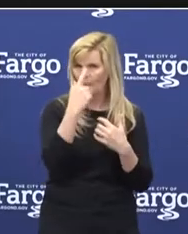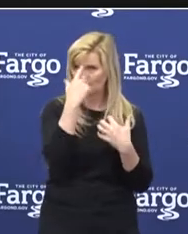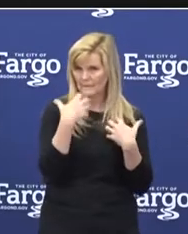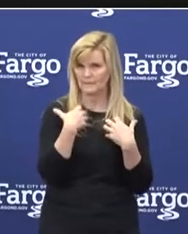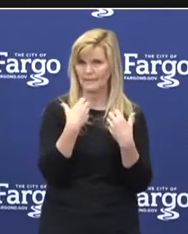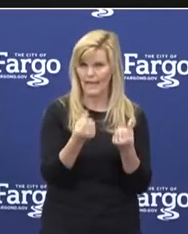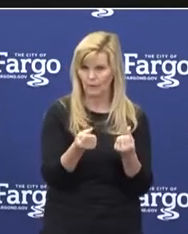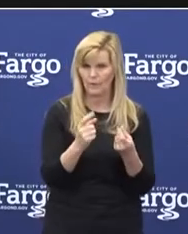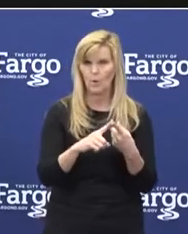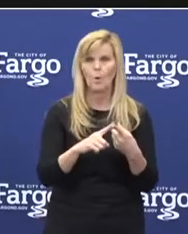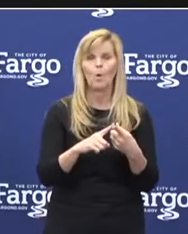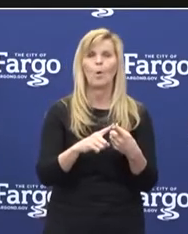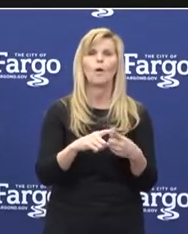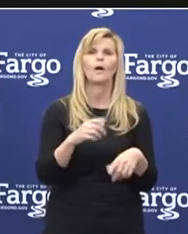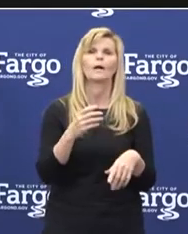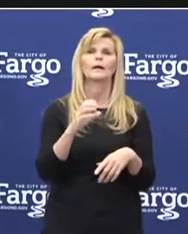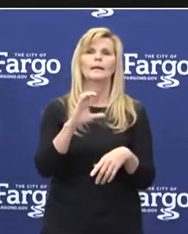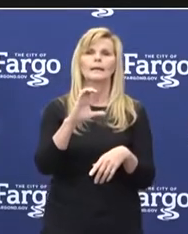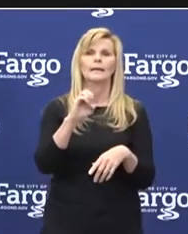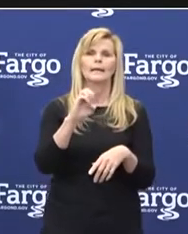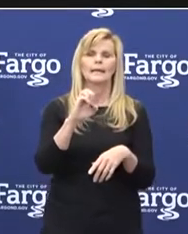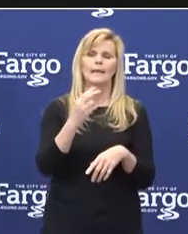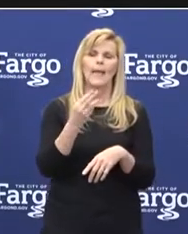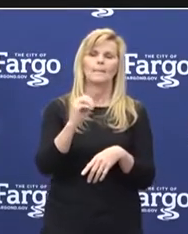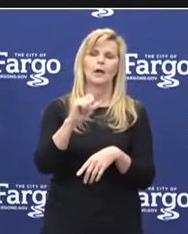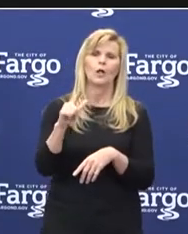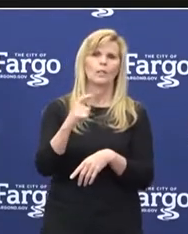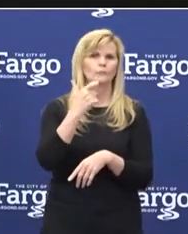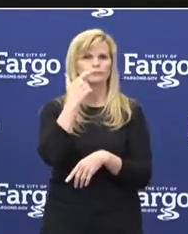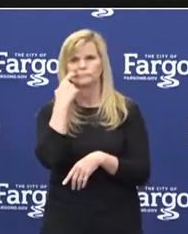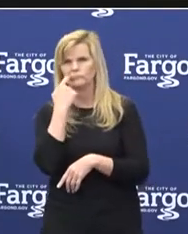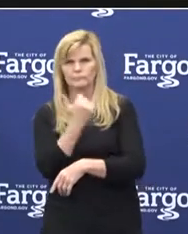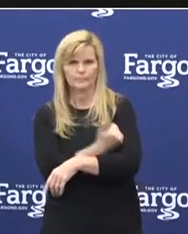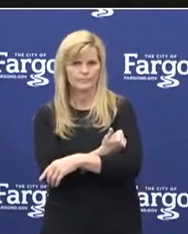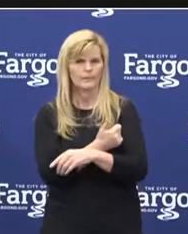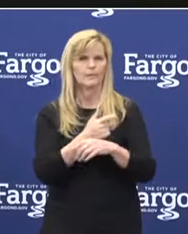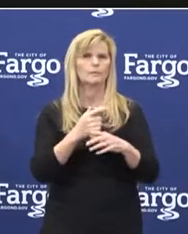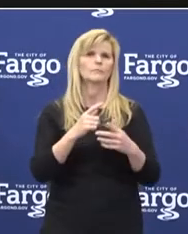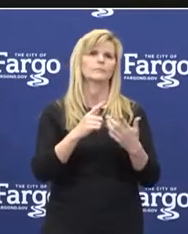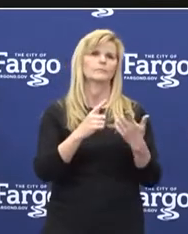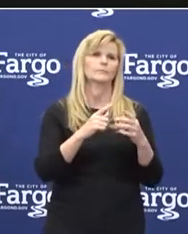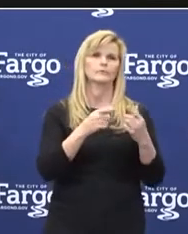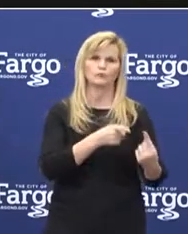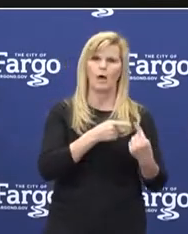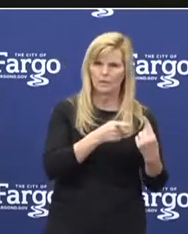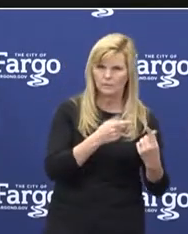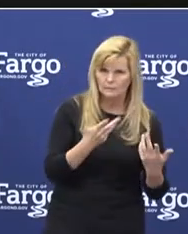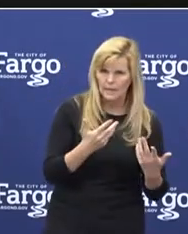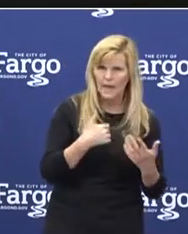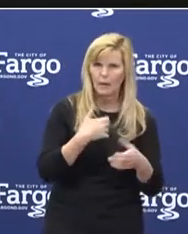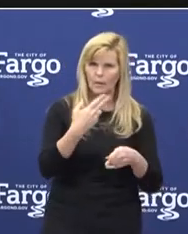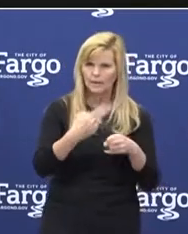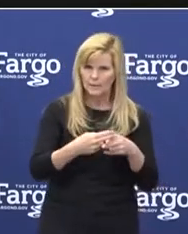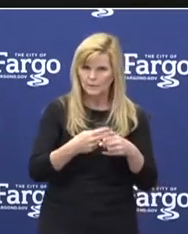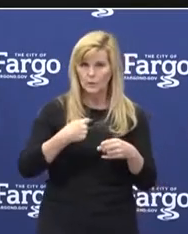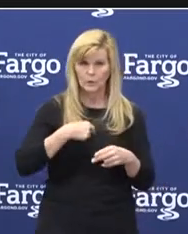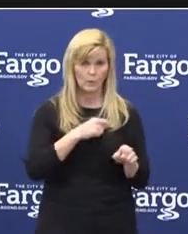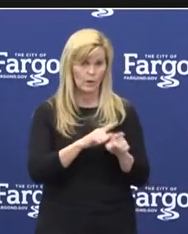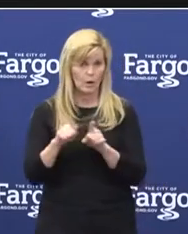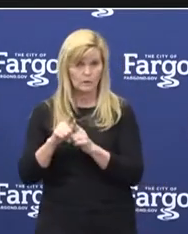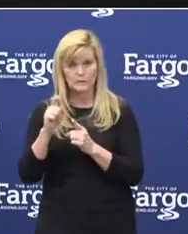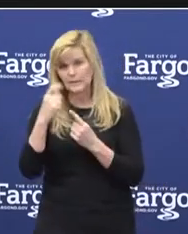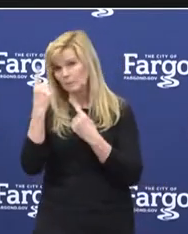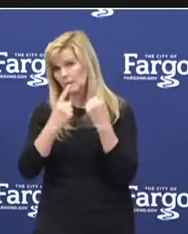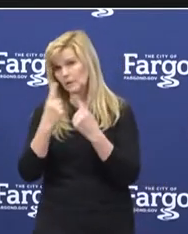dependency help. I do want to touch on one thing real brief as well that we also need to be